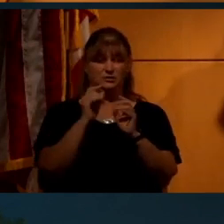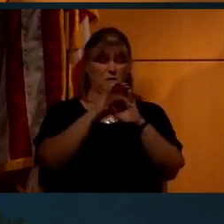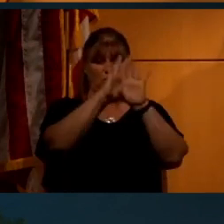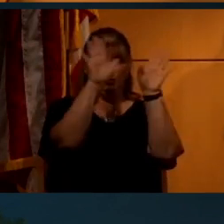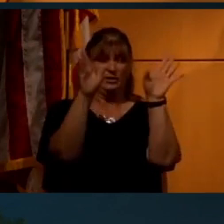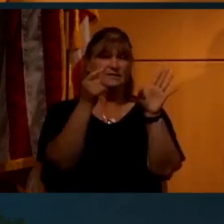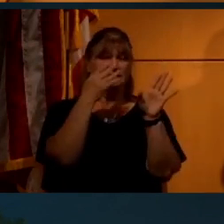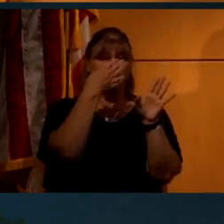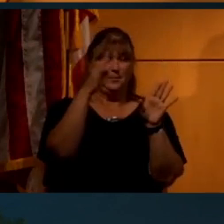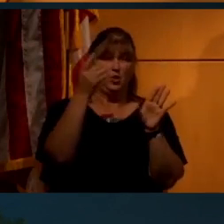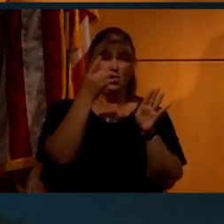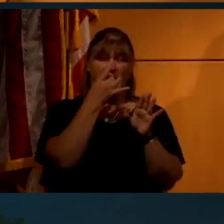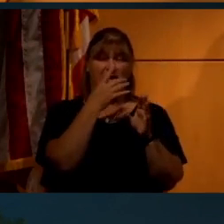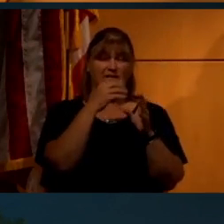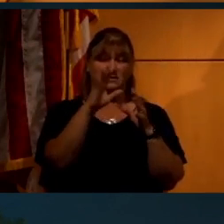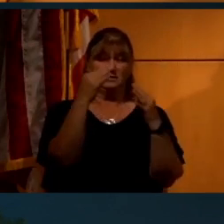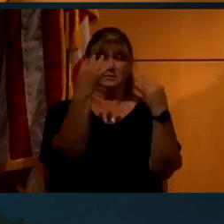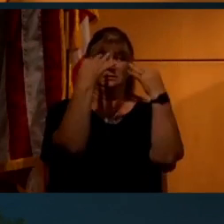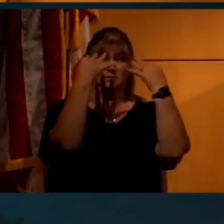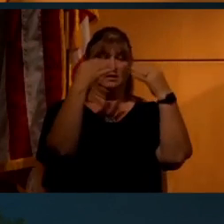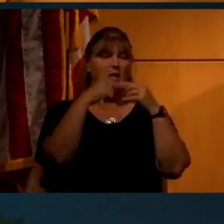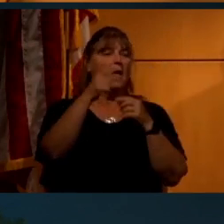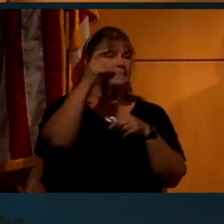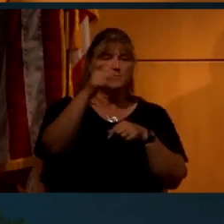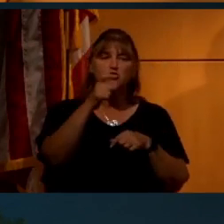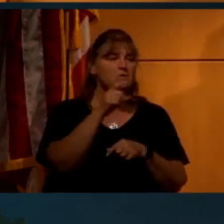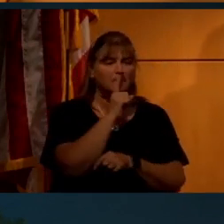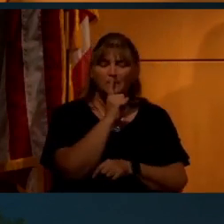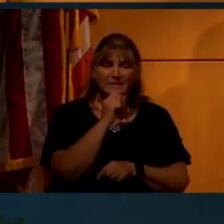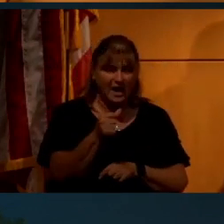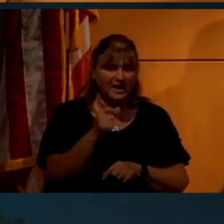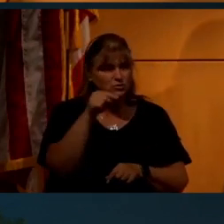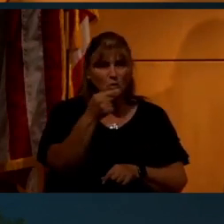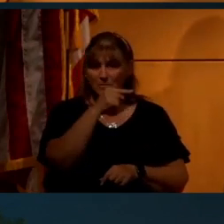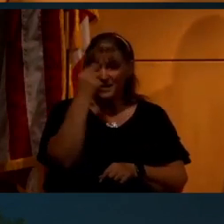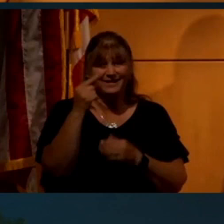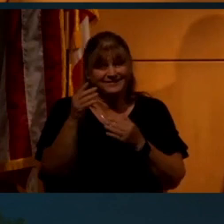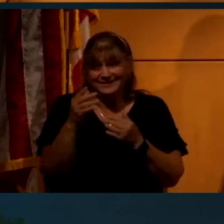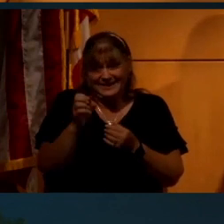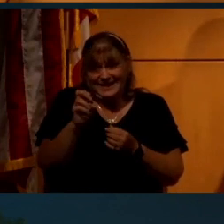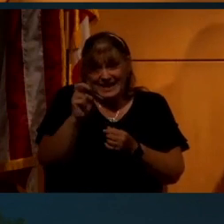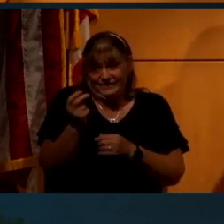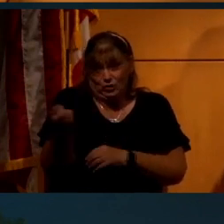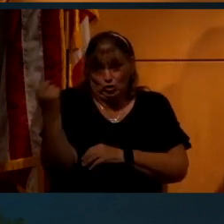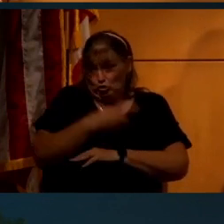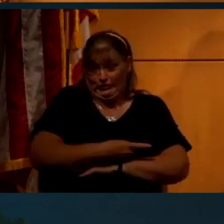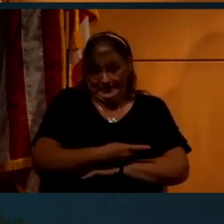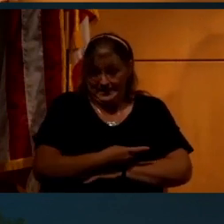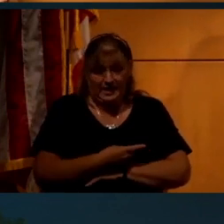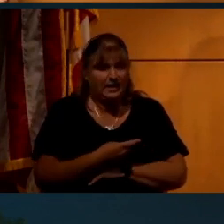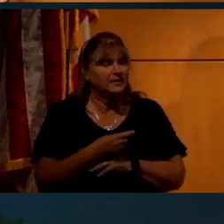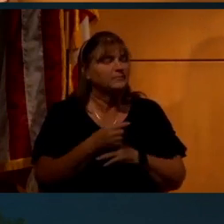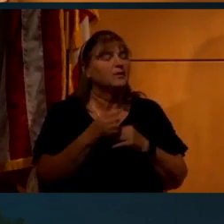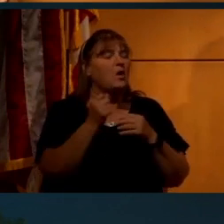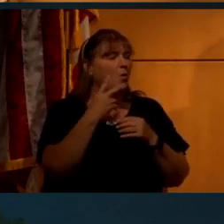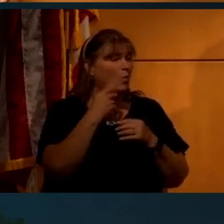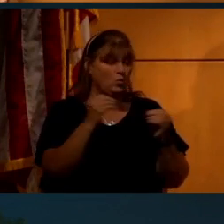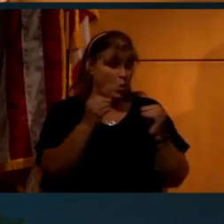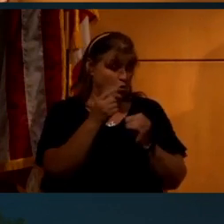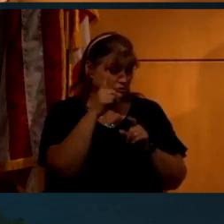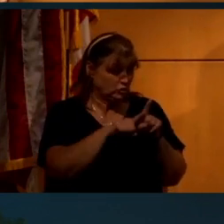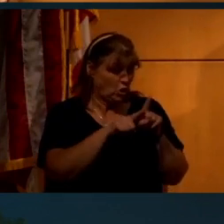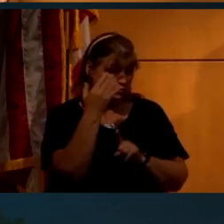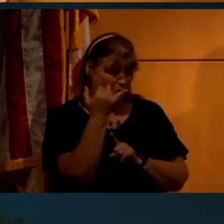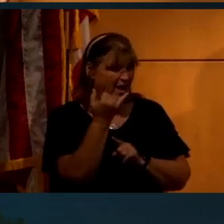sky, you see blue light coming at you. On the moon, you don't get that. It's only black even during the day. Why don't you see stars?